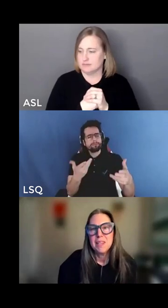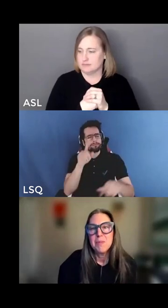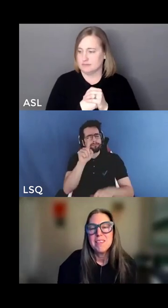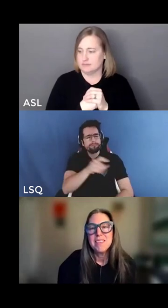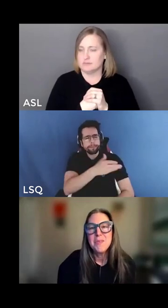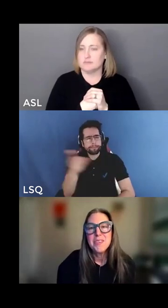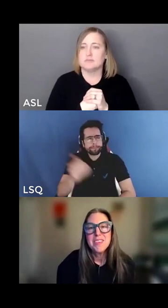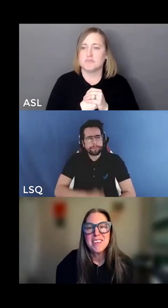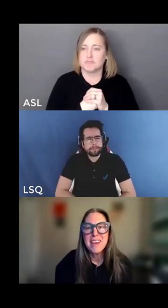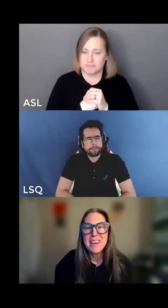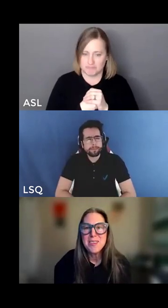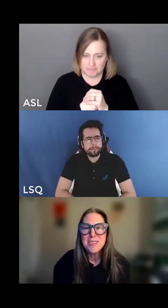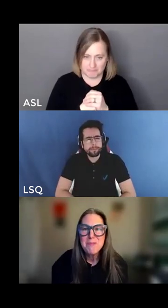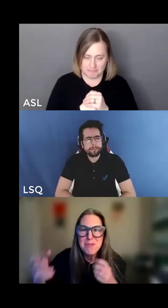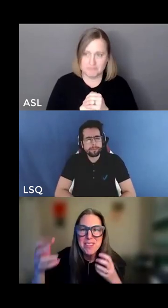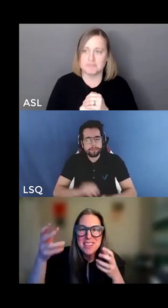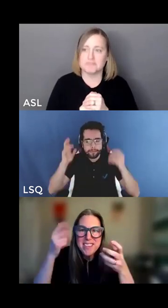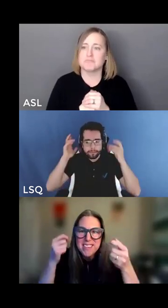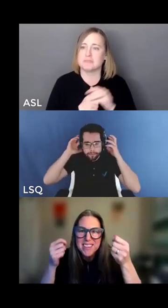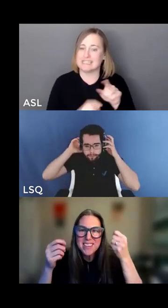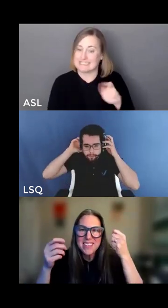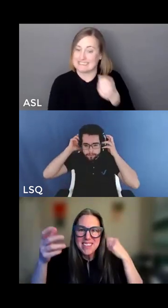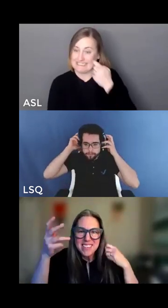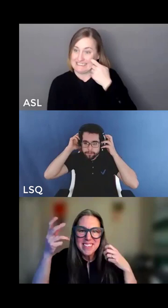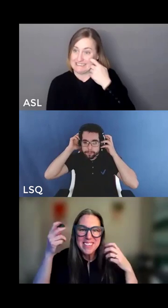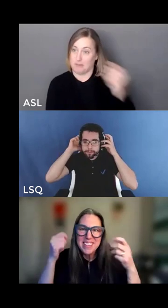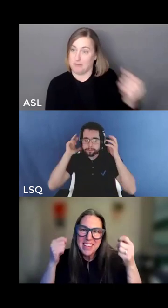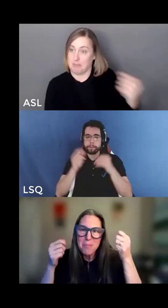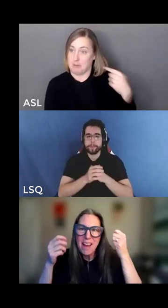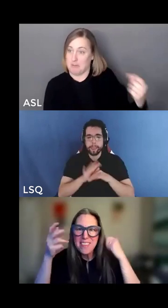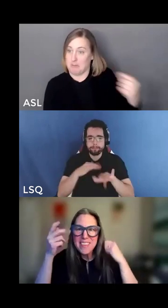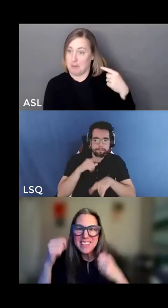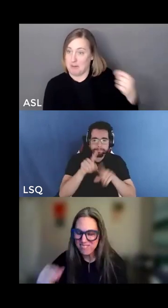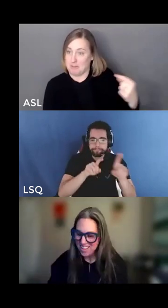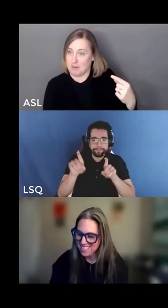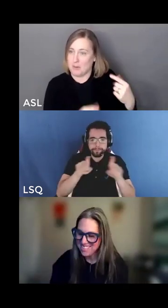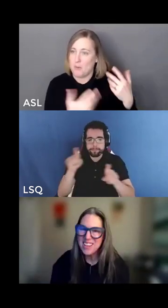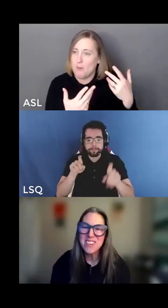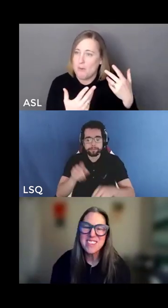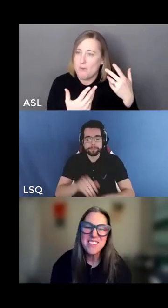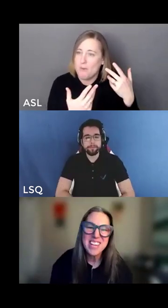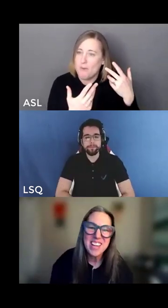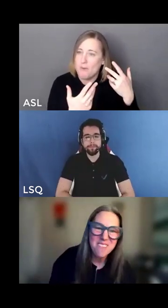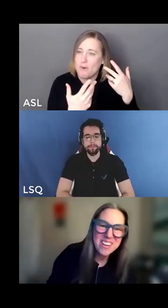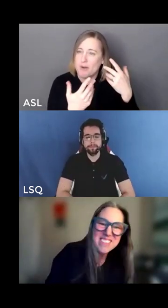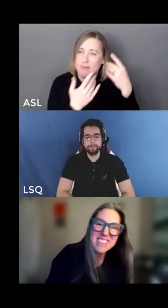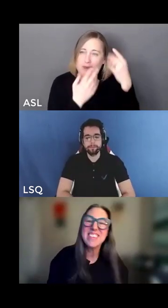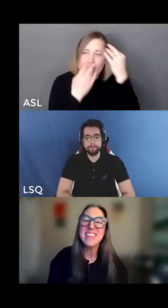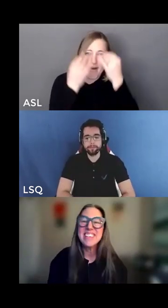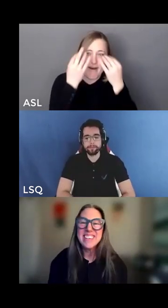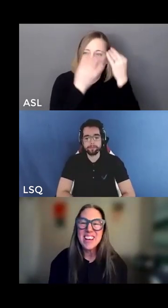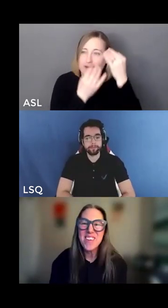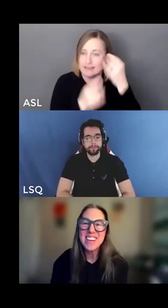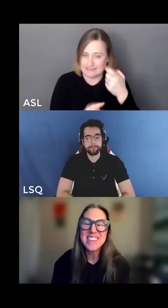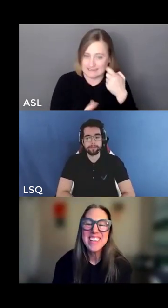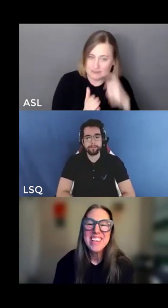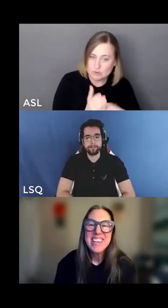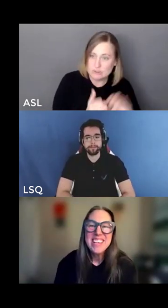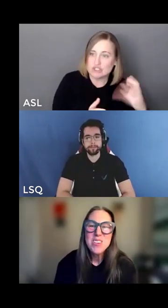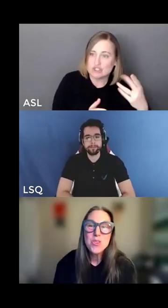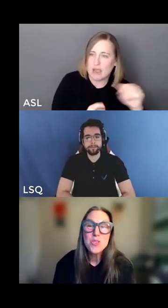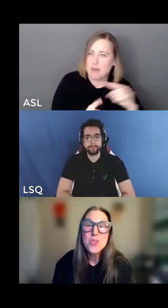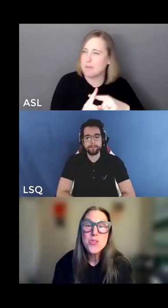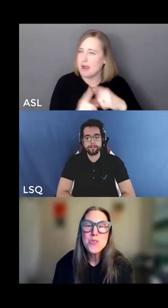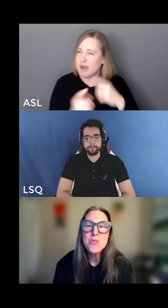let me synthesize some of these telepathic messages i'm receiving and the ones in the chat box